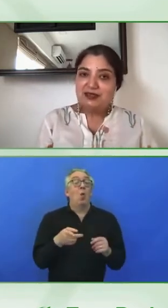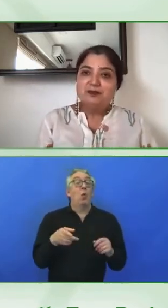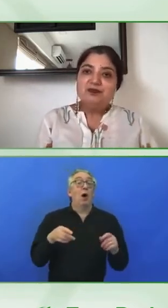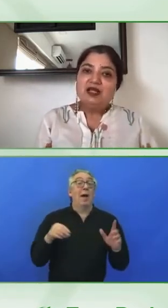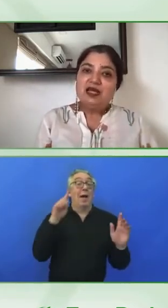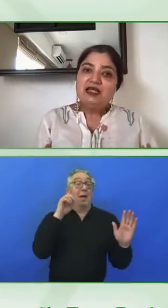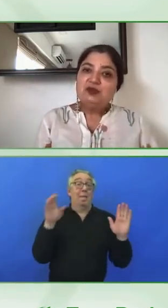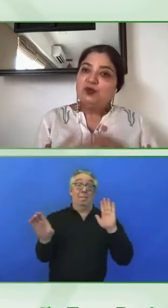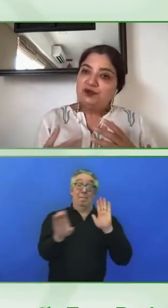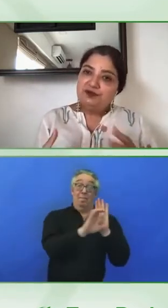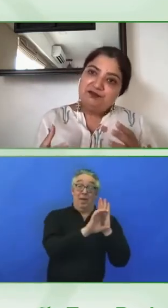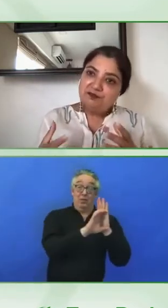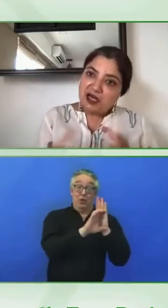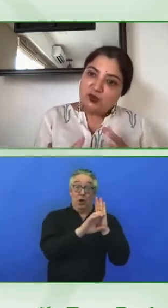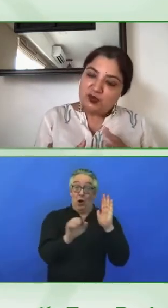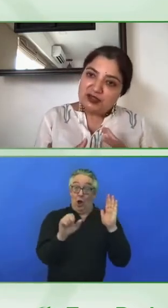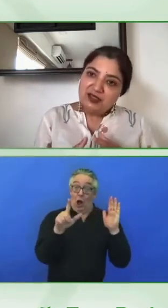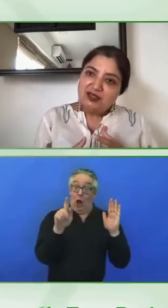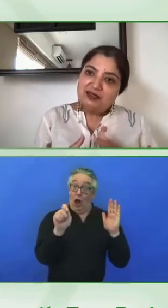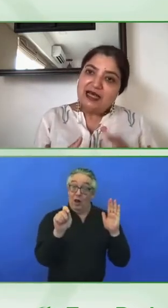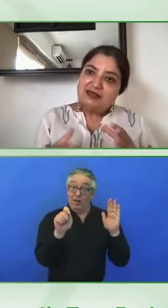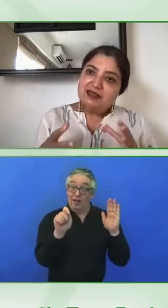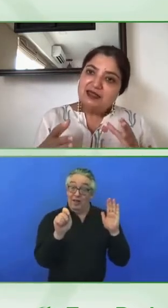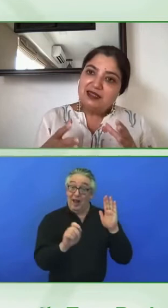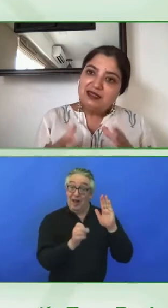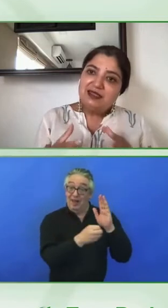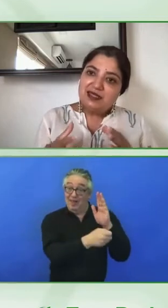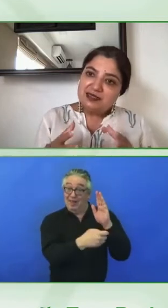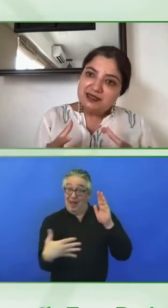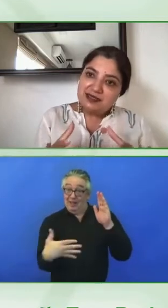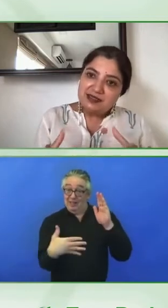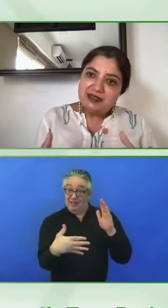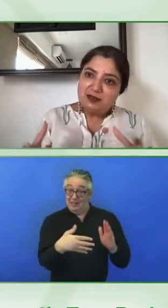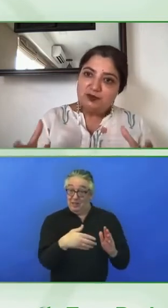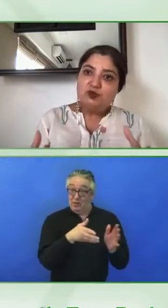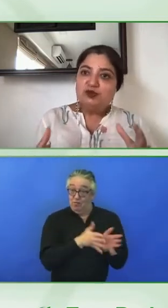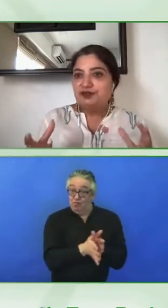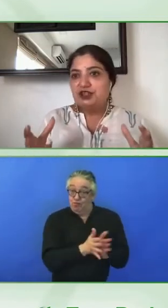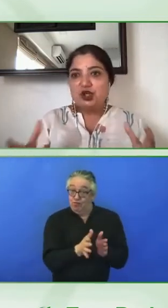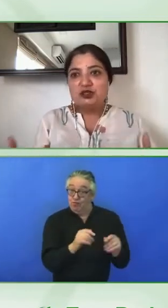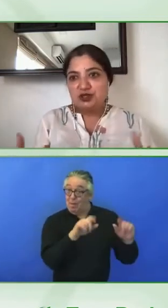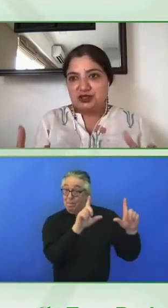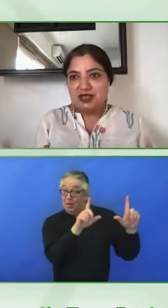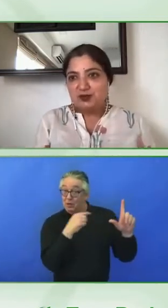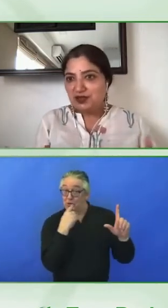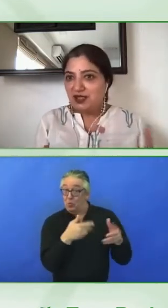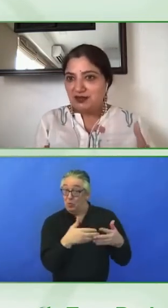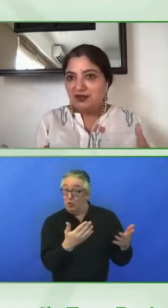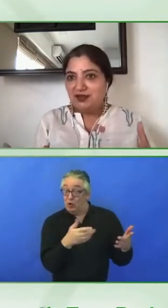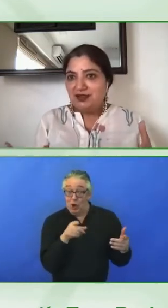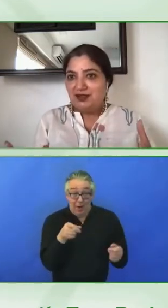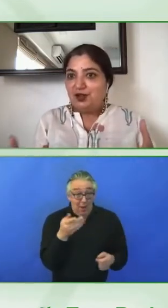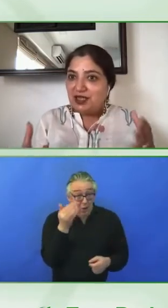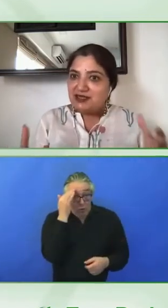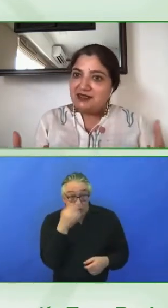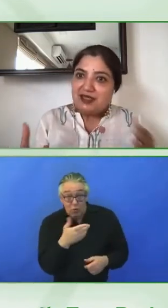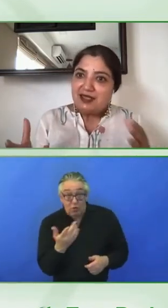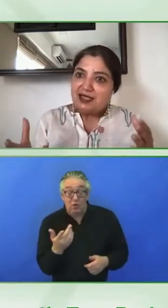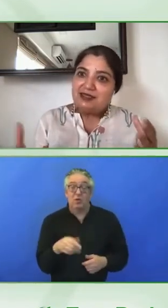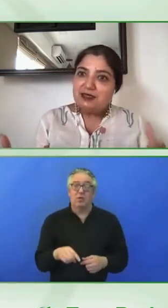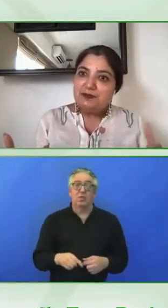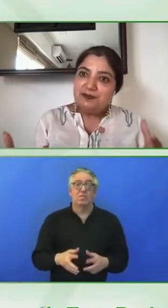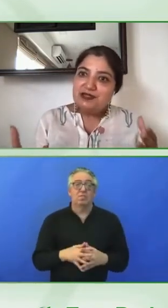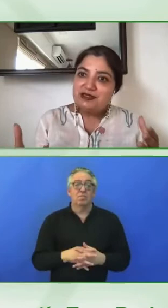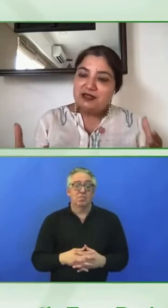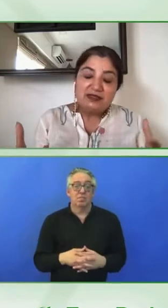about that. And what we found that in the existing pool of technologists out there, less